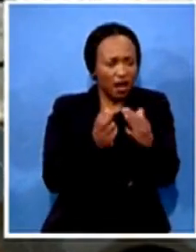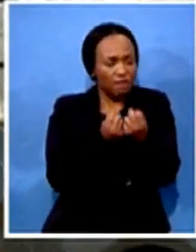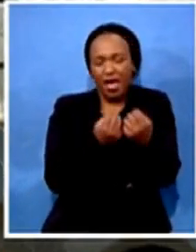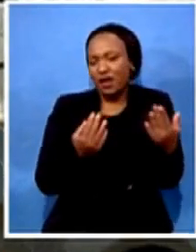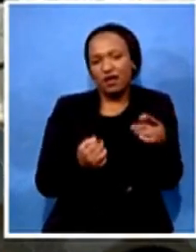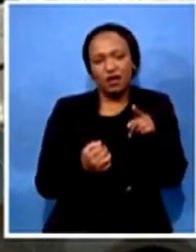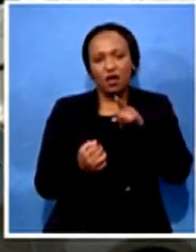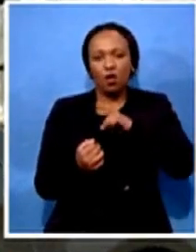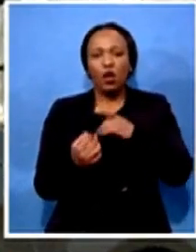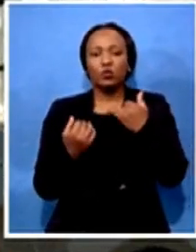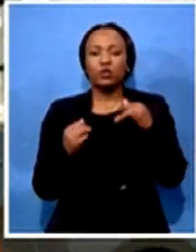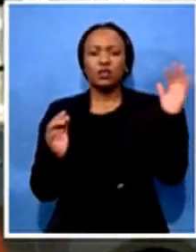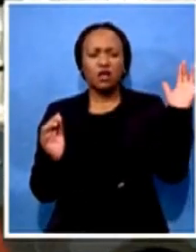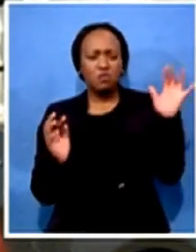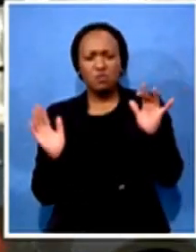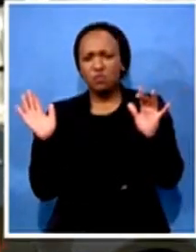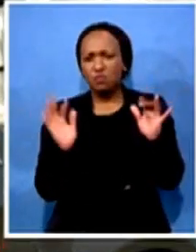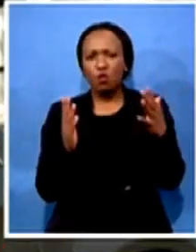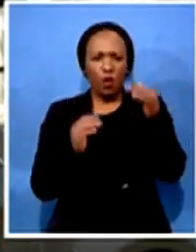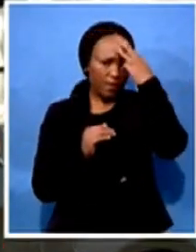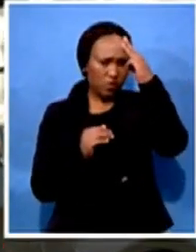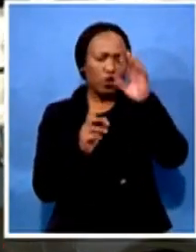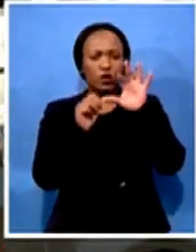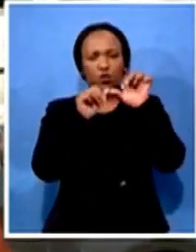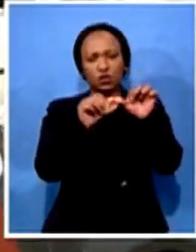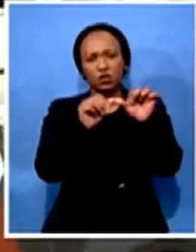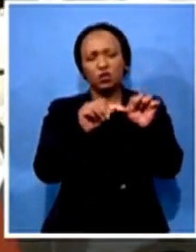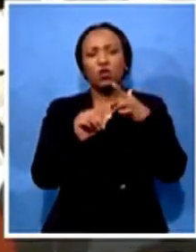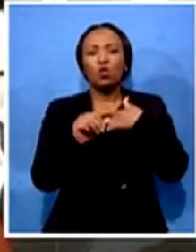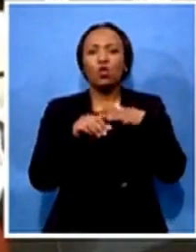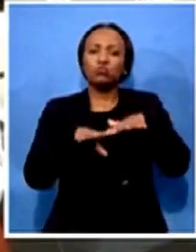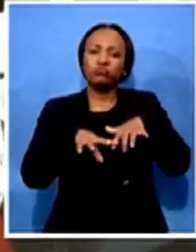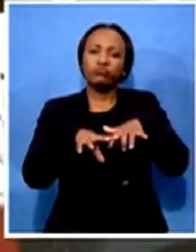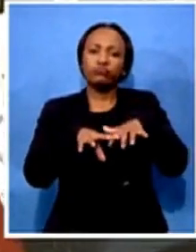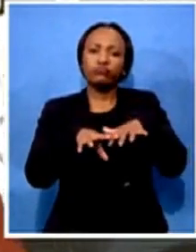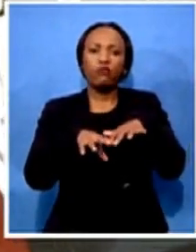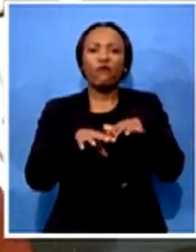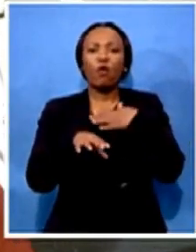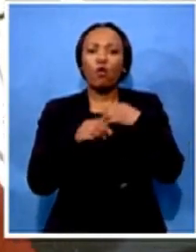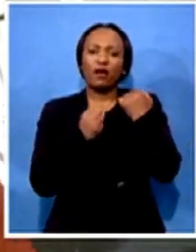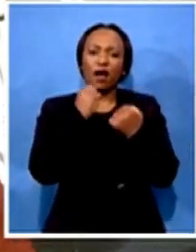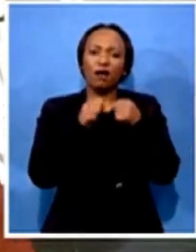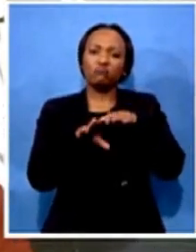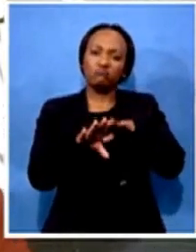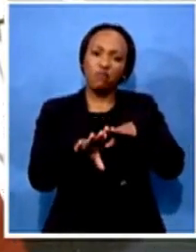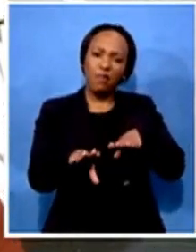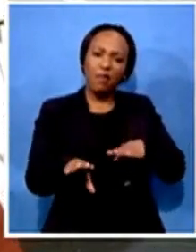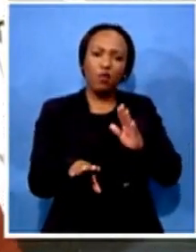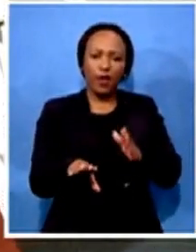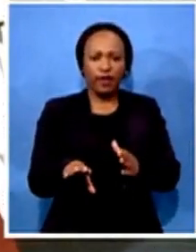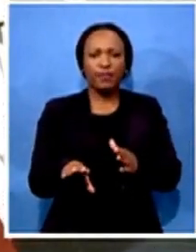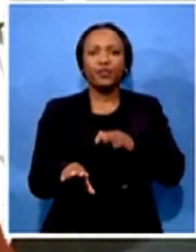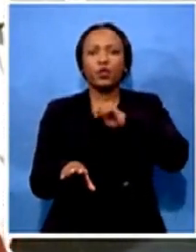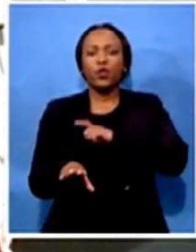to continue their mass ride in their vehicles, ultimately to get to the union buildings